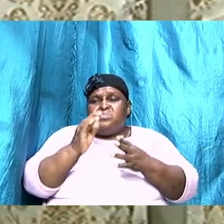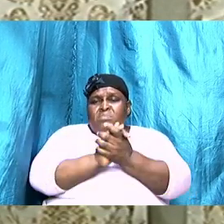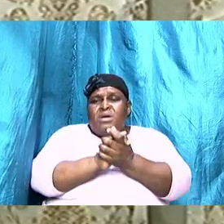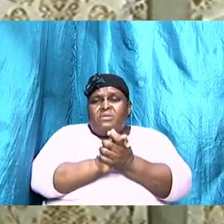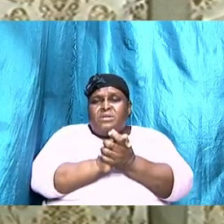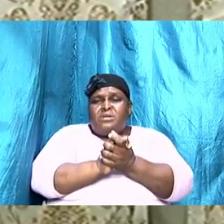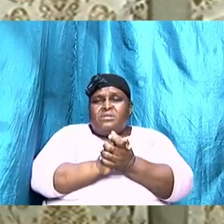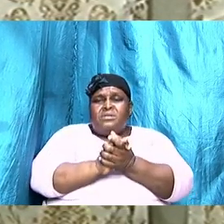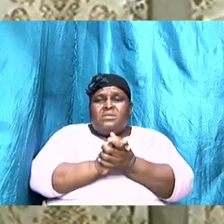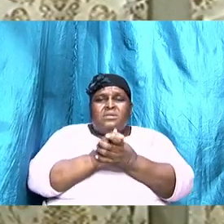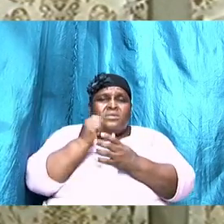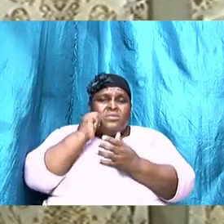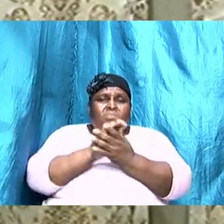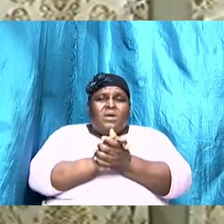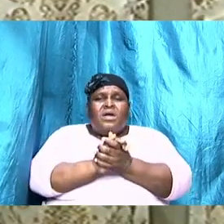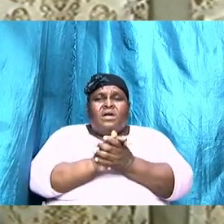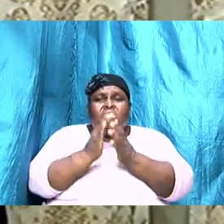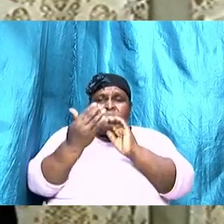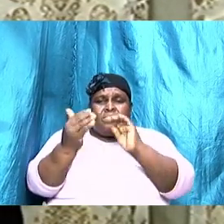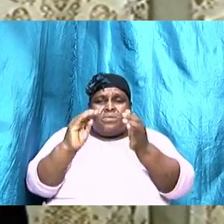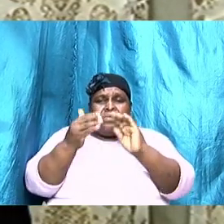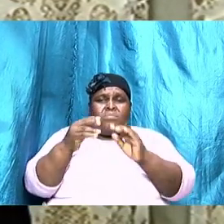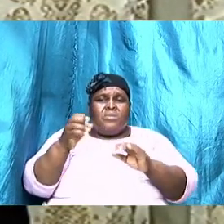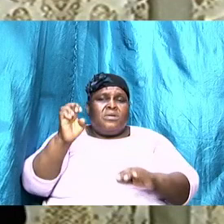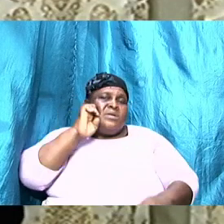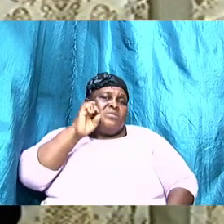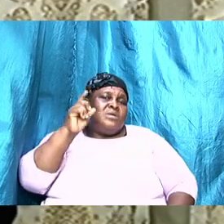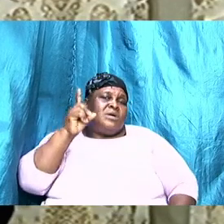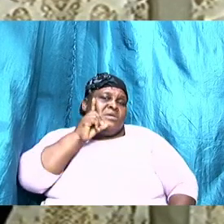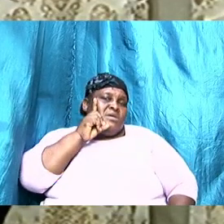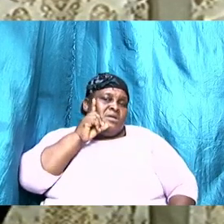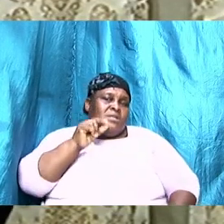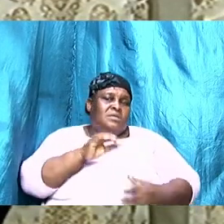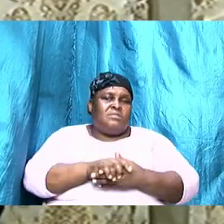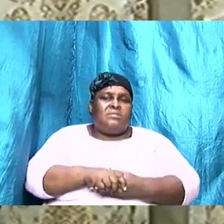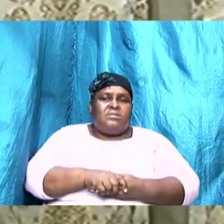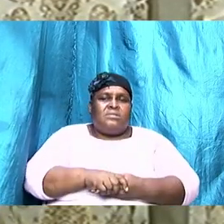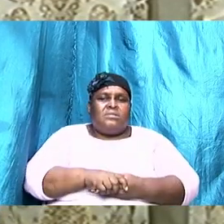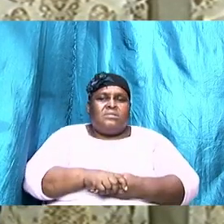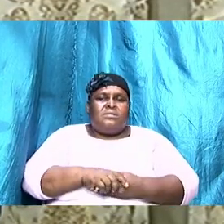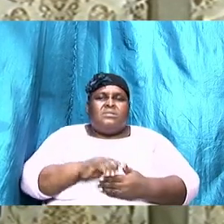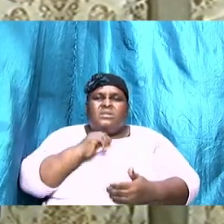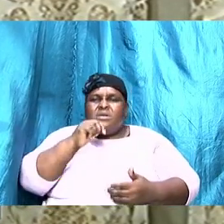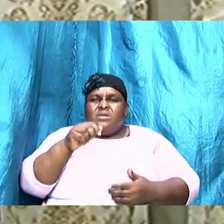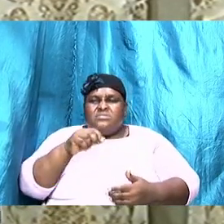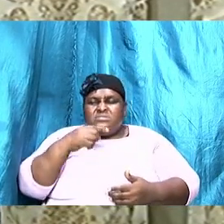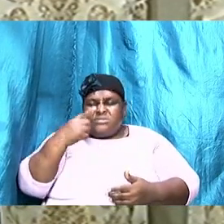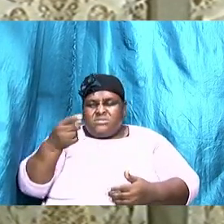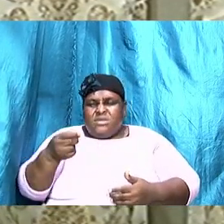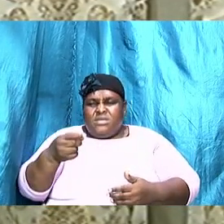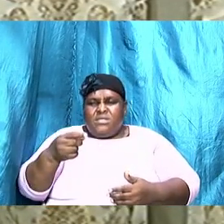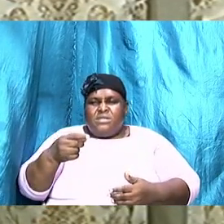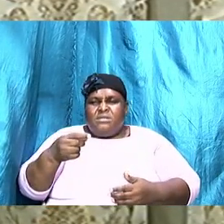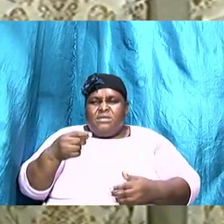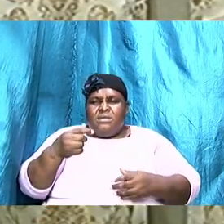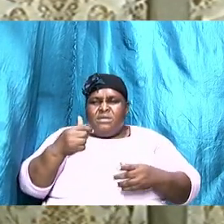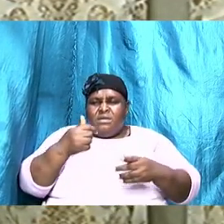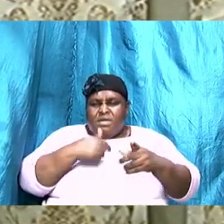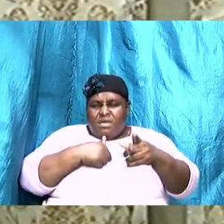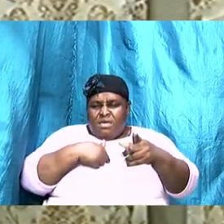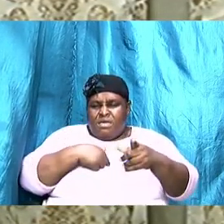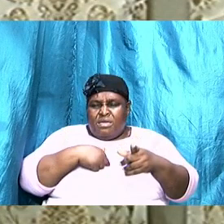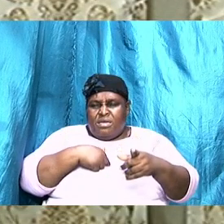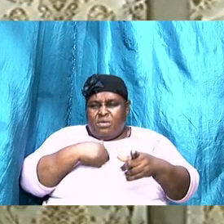Erica Daly no it is not it is not suggesting that I own her in that